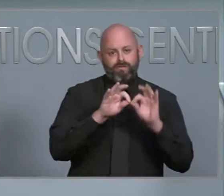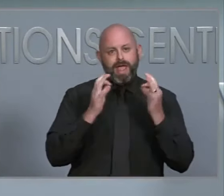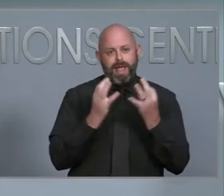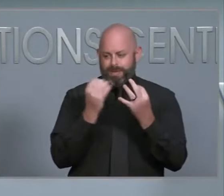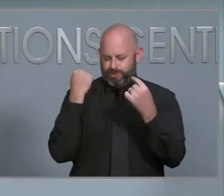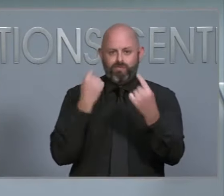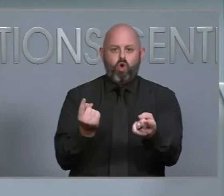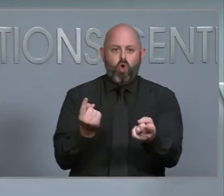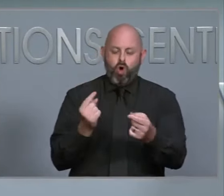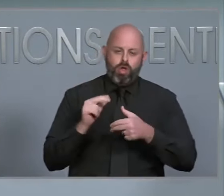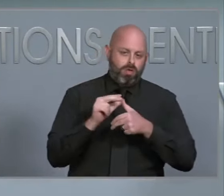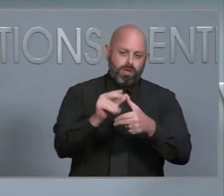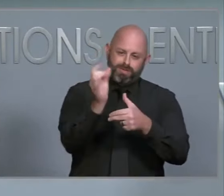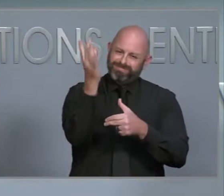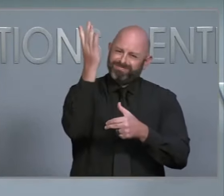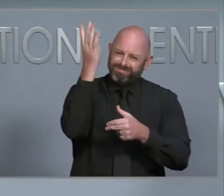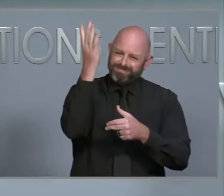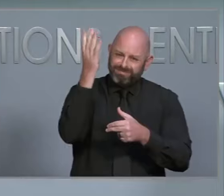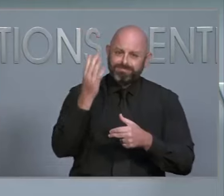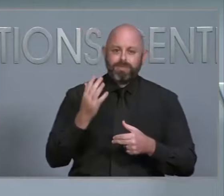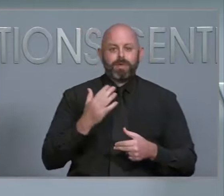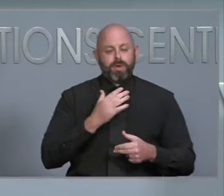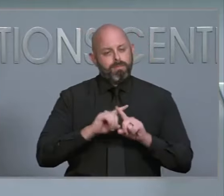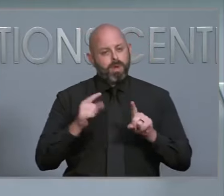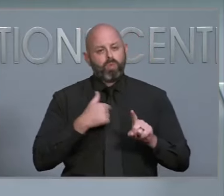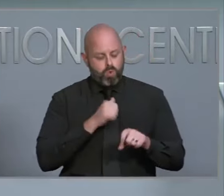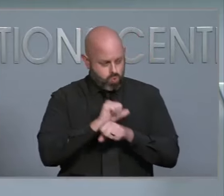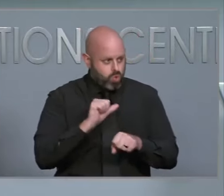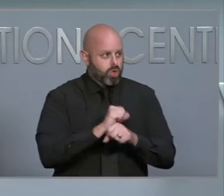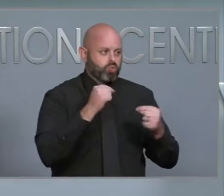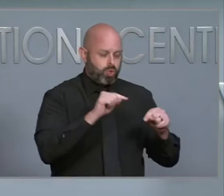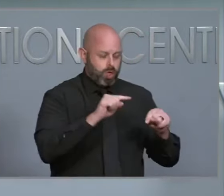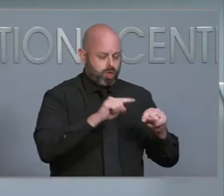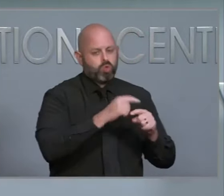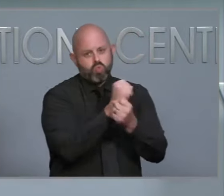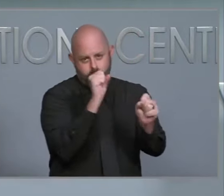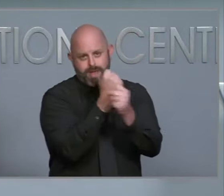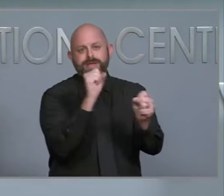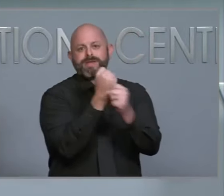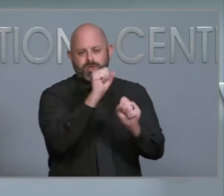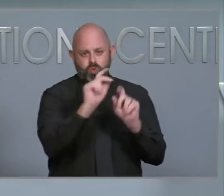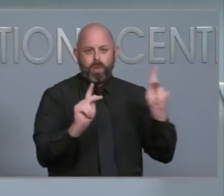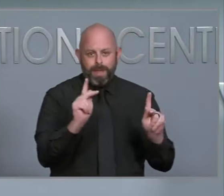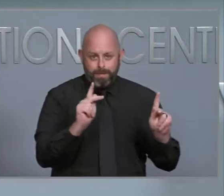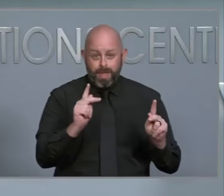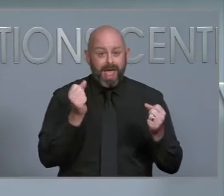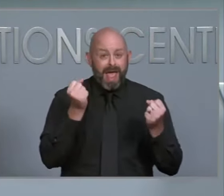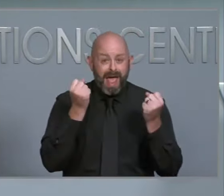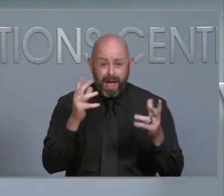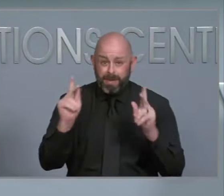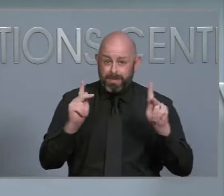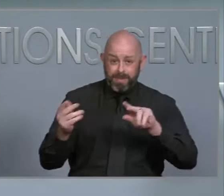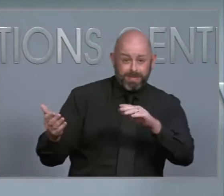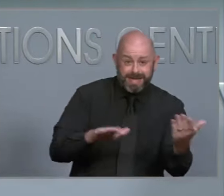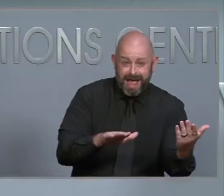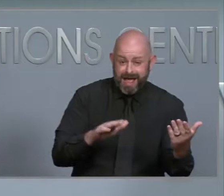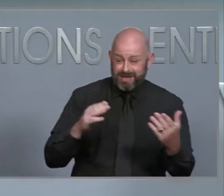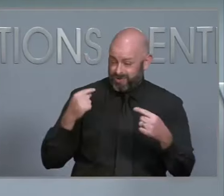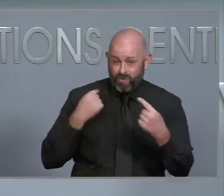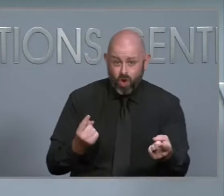storm, but we'll work on getting that data reported to the public as quickly as we can.